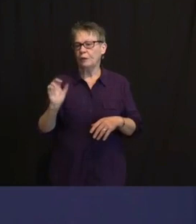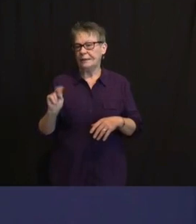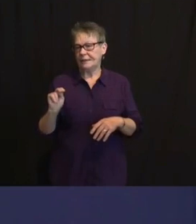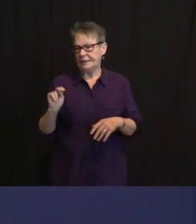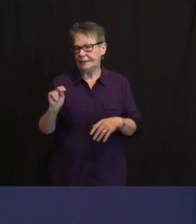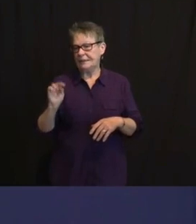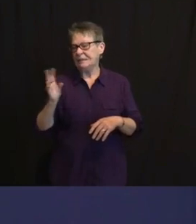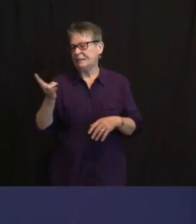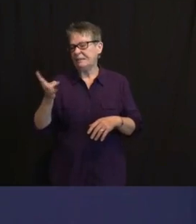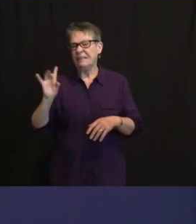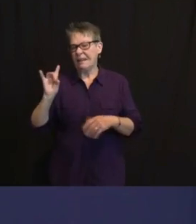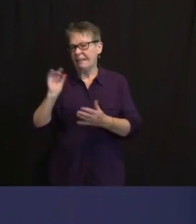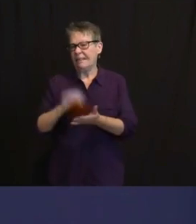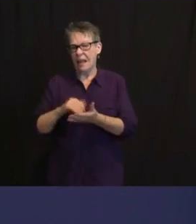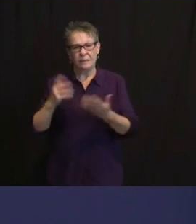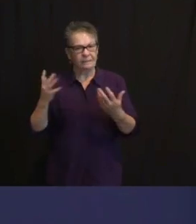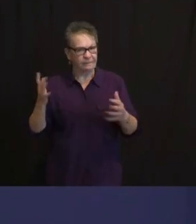,000.